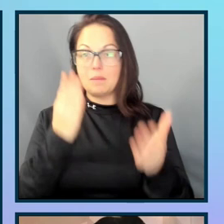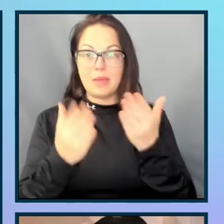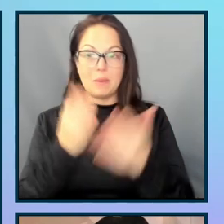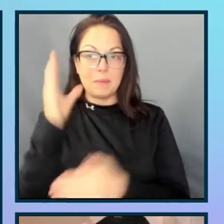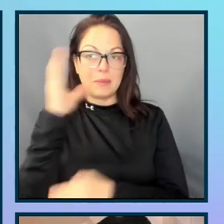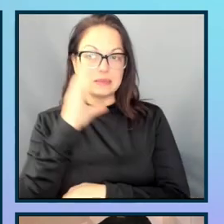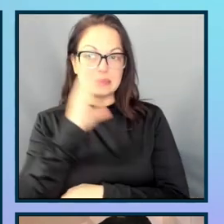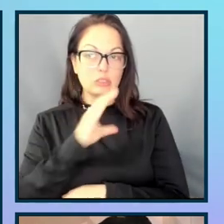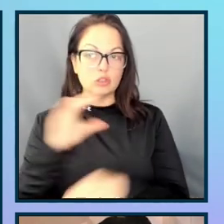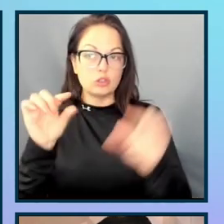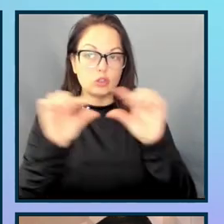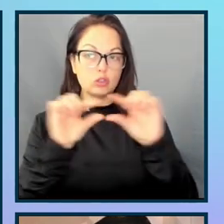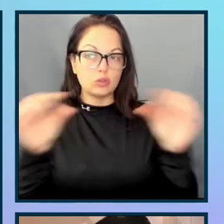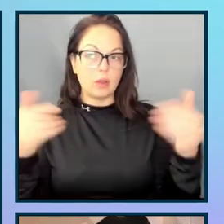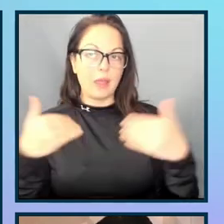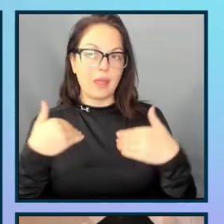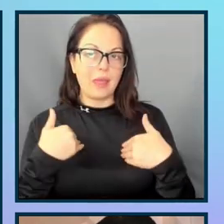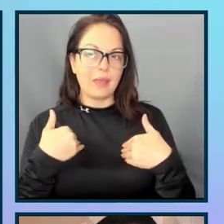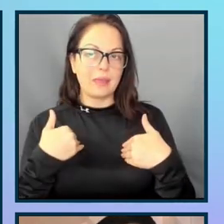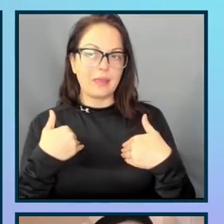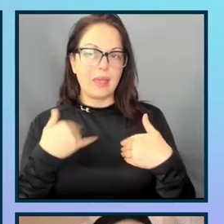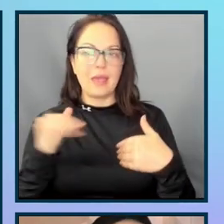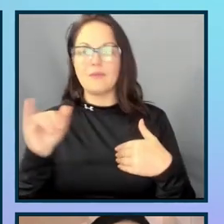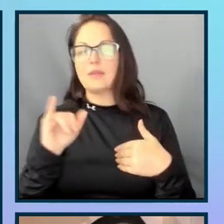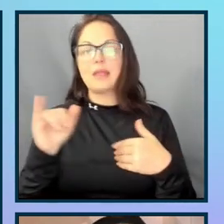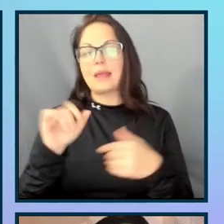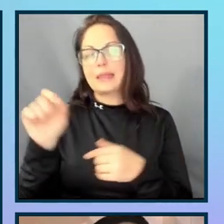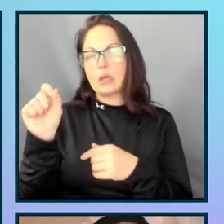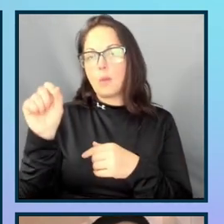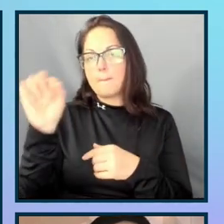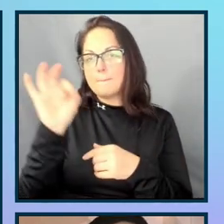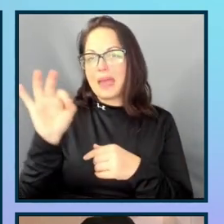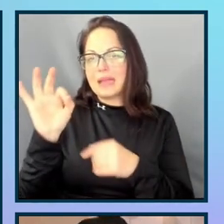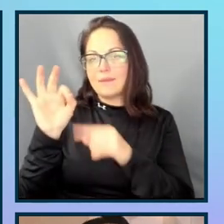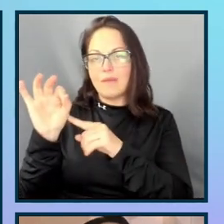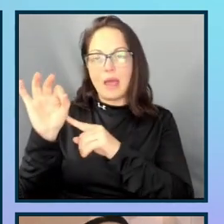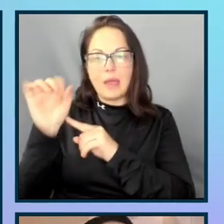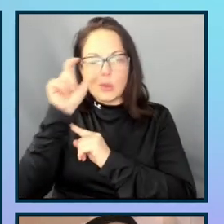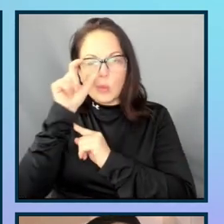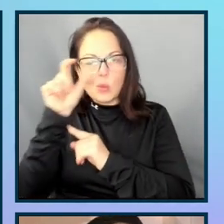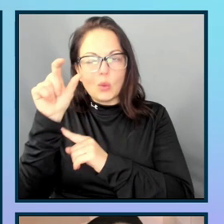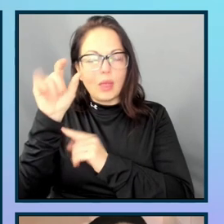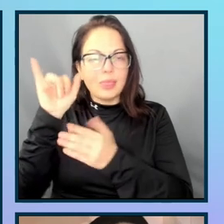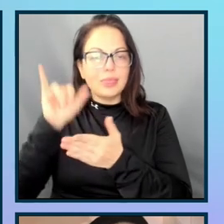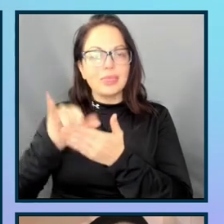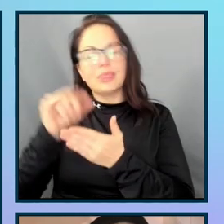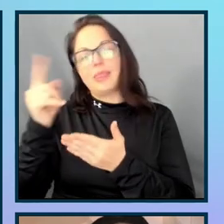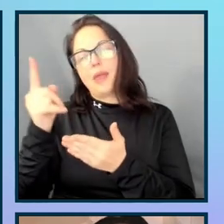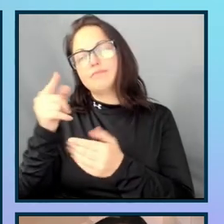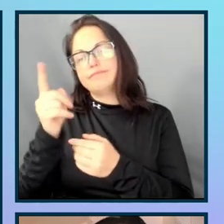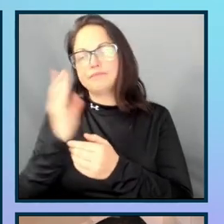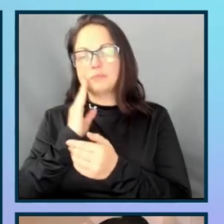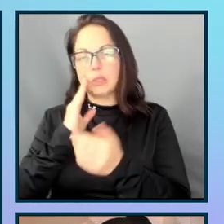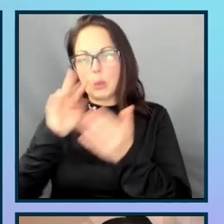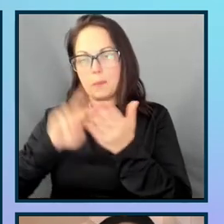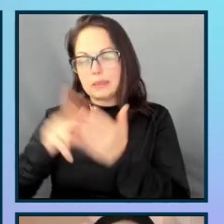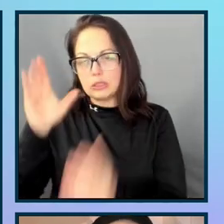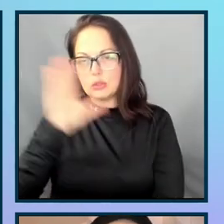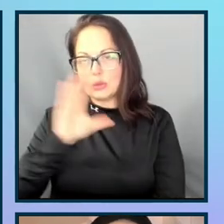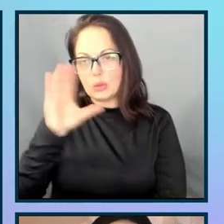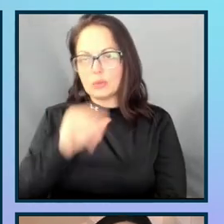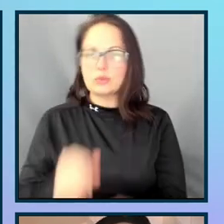field, I have that little like magnifying glass icon that is kind of a universal icon for search. And